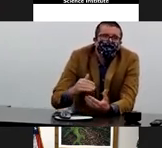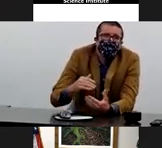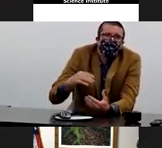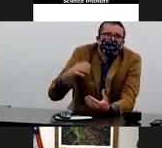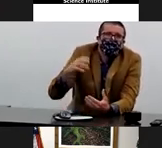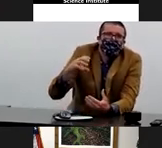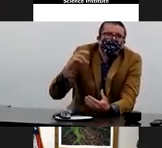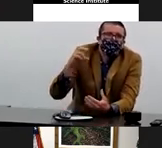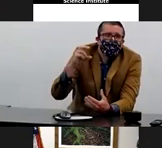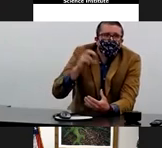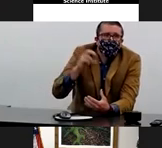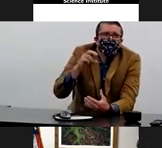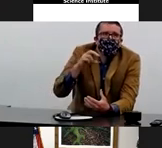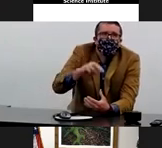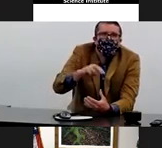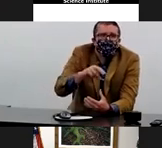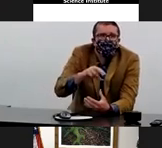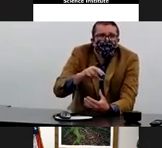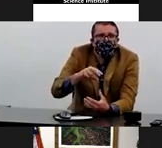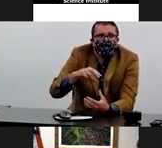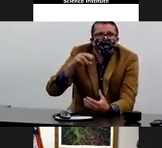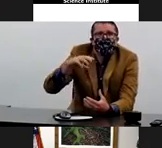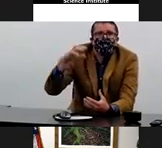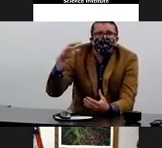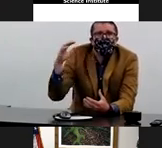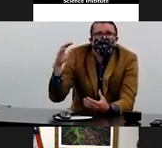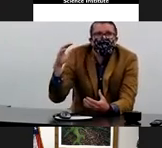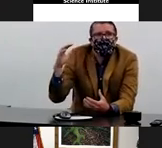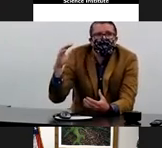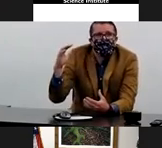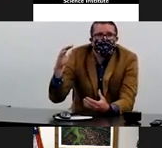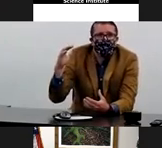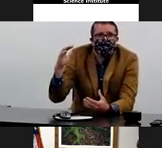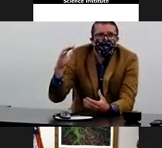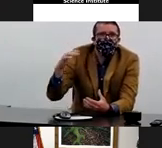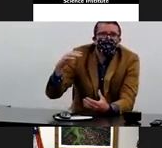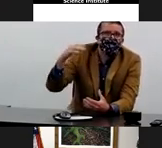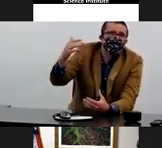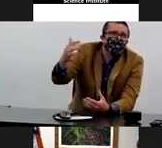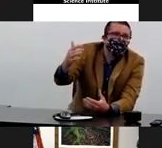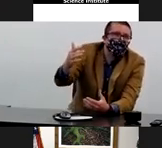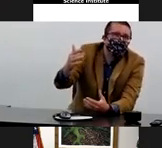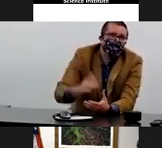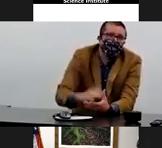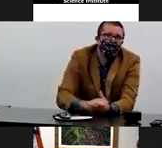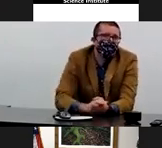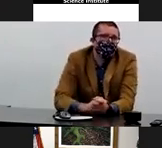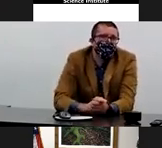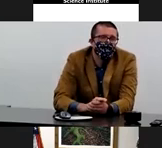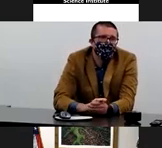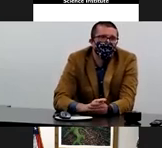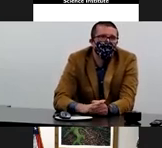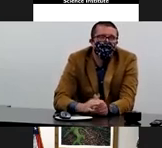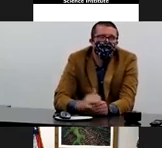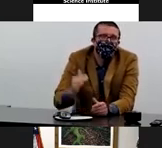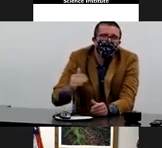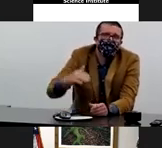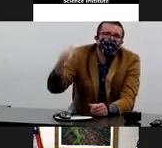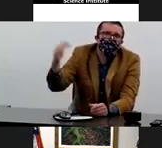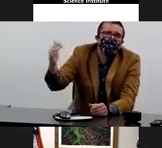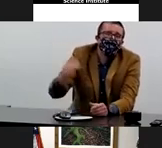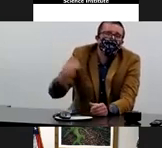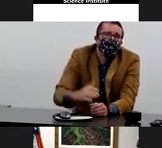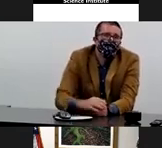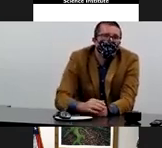ratio of antibodies to the protein that's inside versus the protein that's outside the virus predicts with about a two-fold